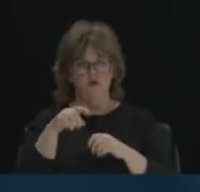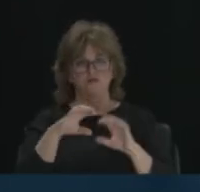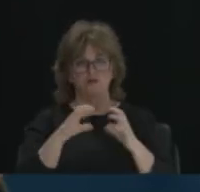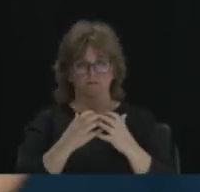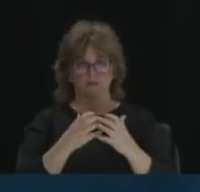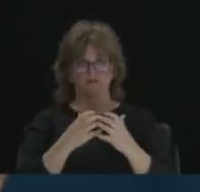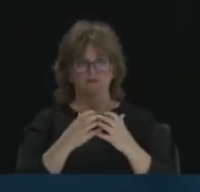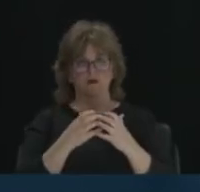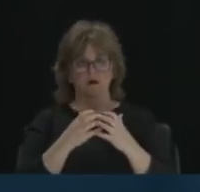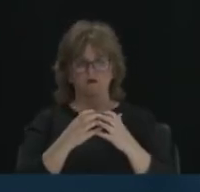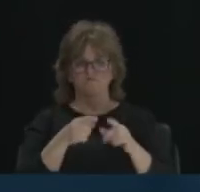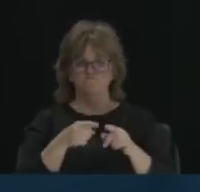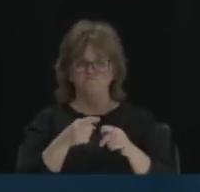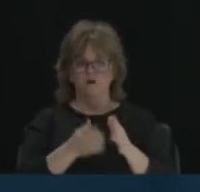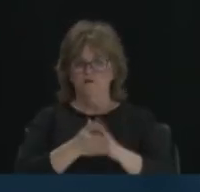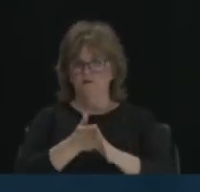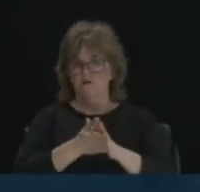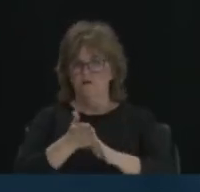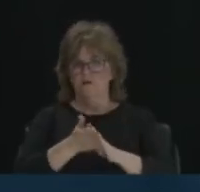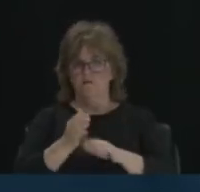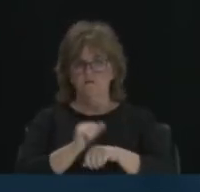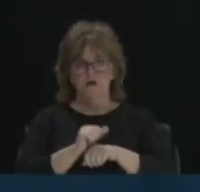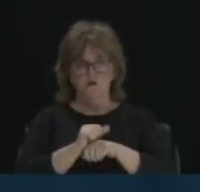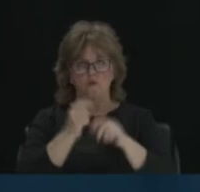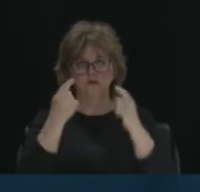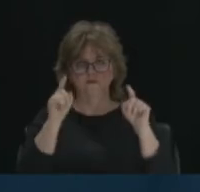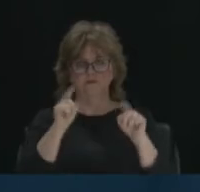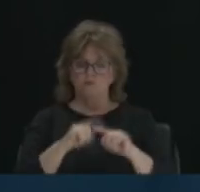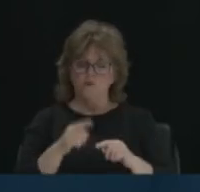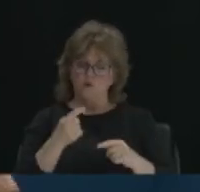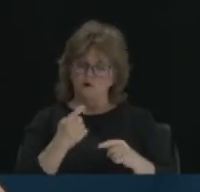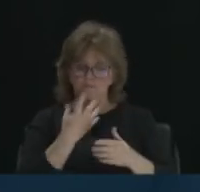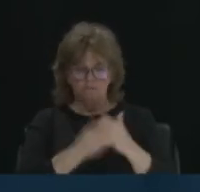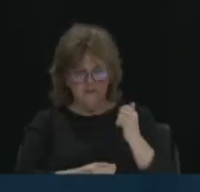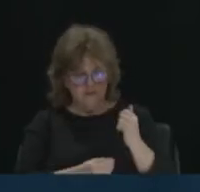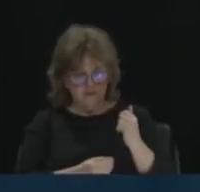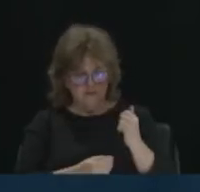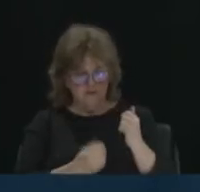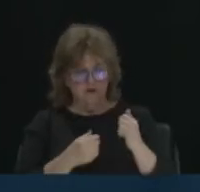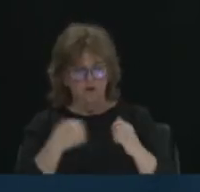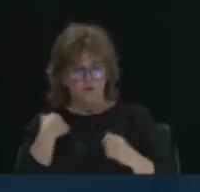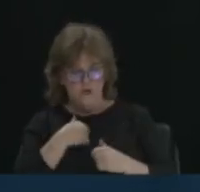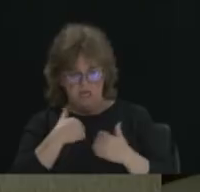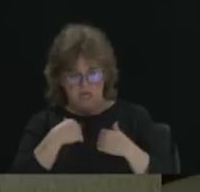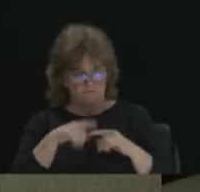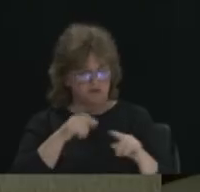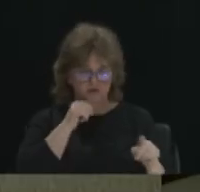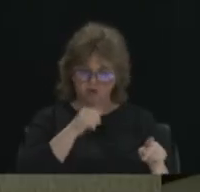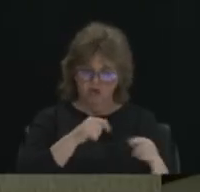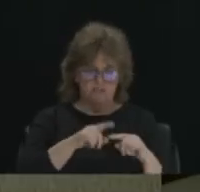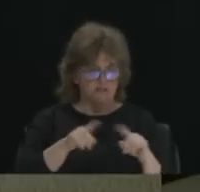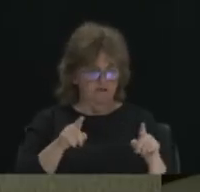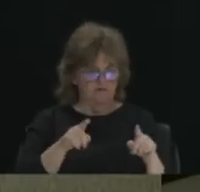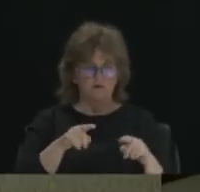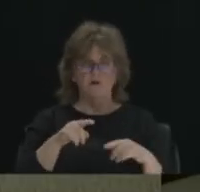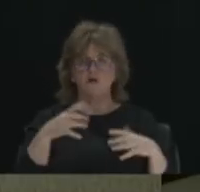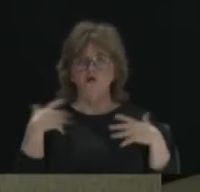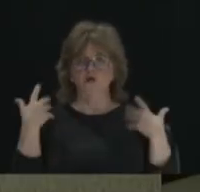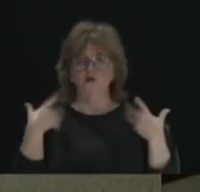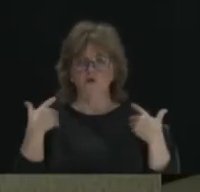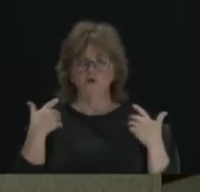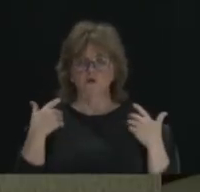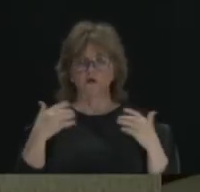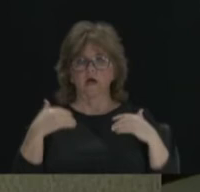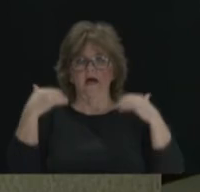drivers. But there's one additional one that I don't see among your list that is our six game changers. Okay. And that is youth and young adult